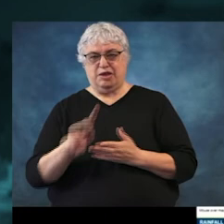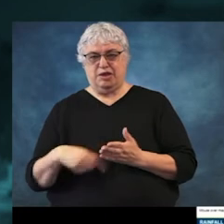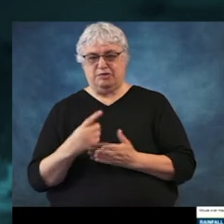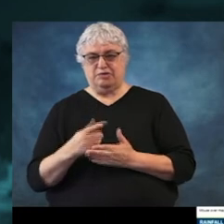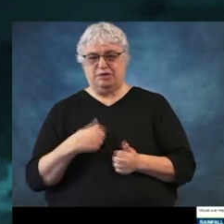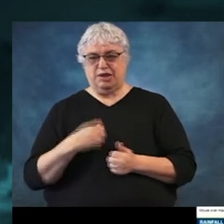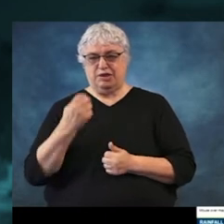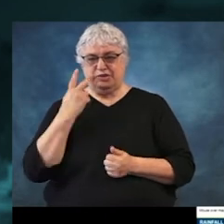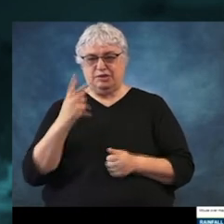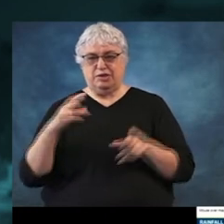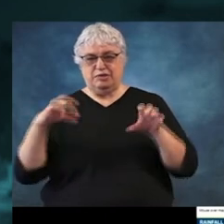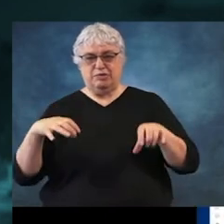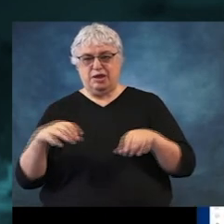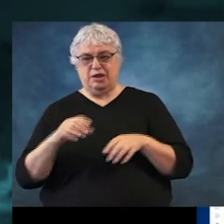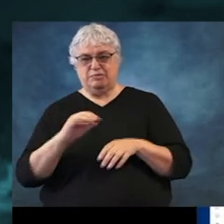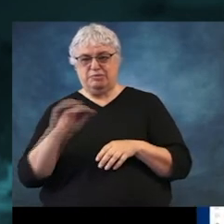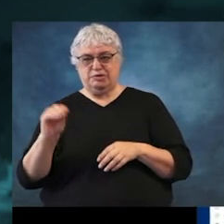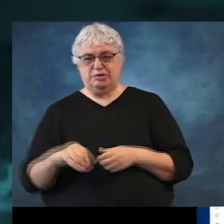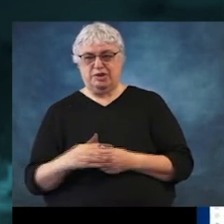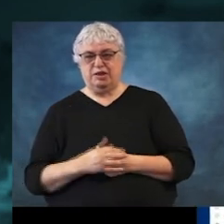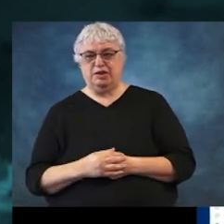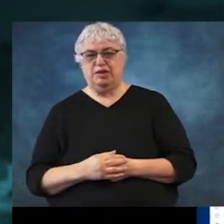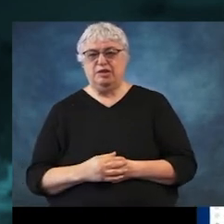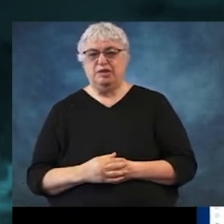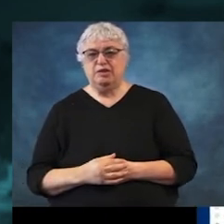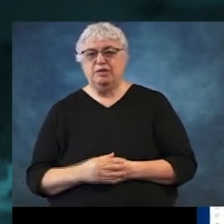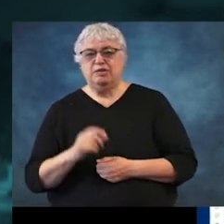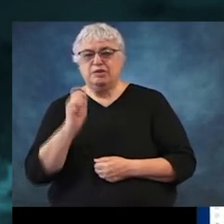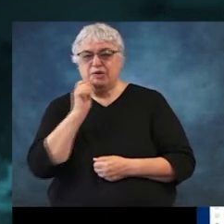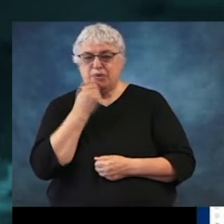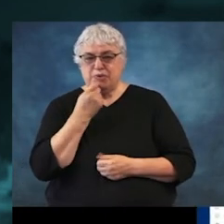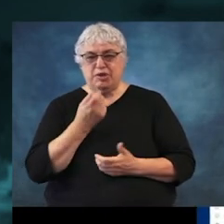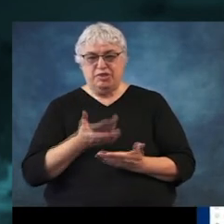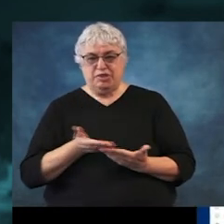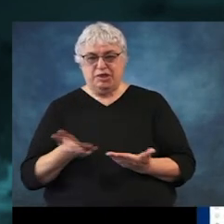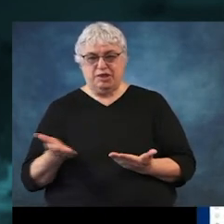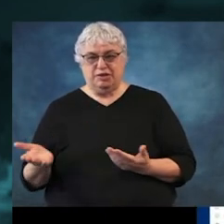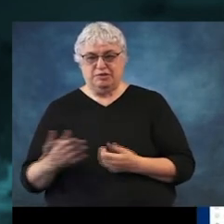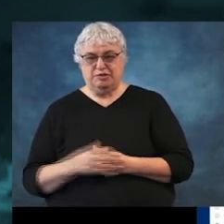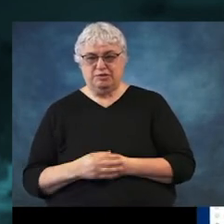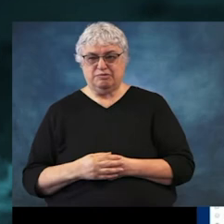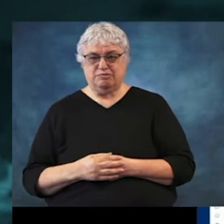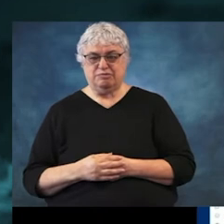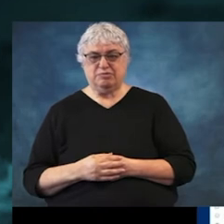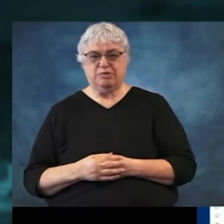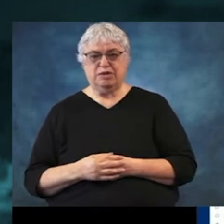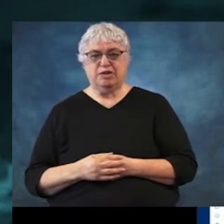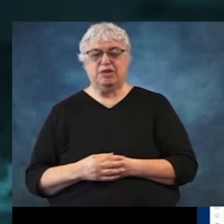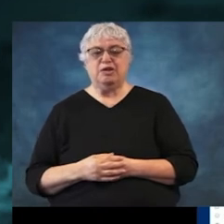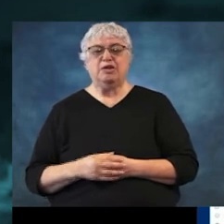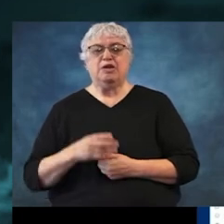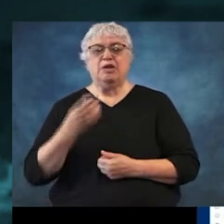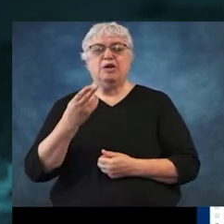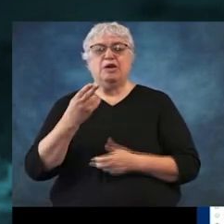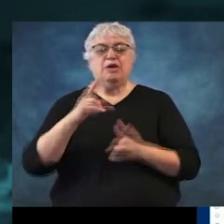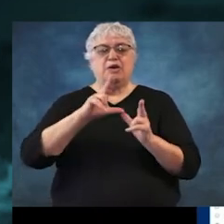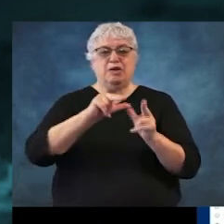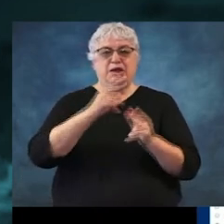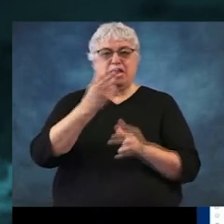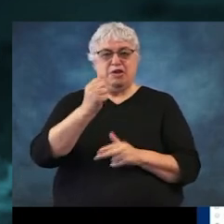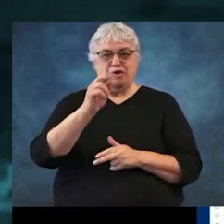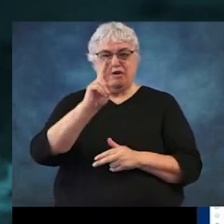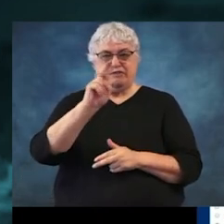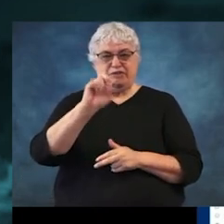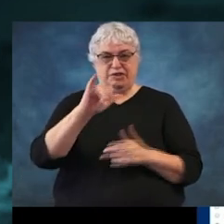So you can see the precipitation. And one of the neat things that we did after Tropical Storm or after Hurricane Harvey